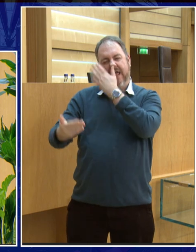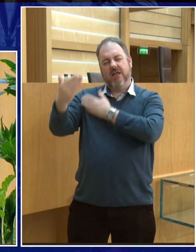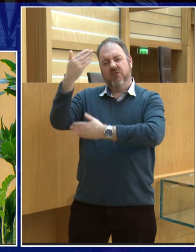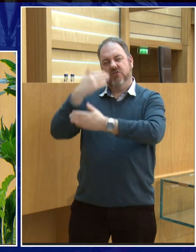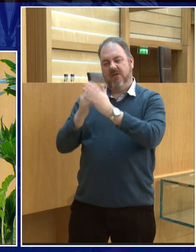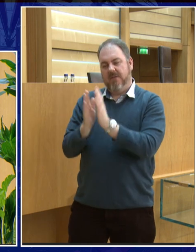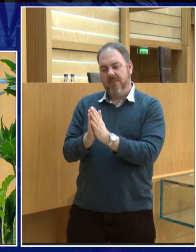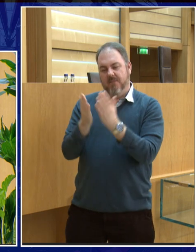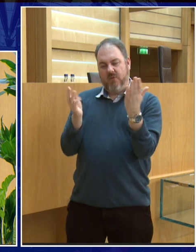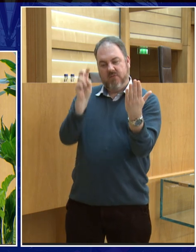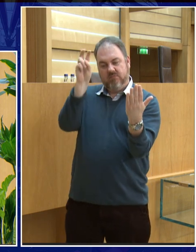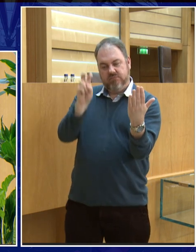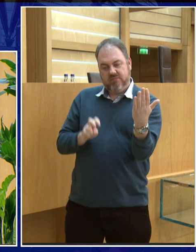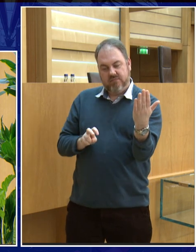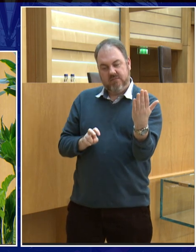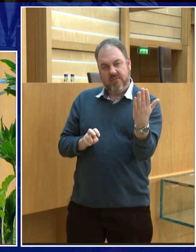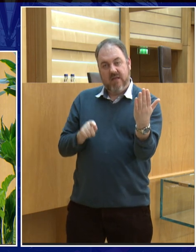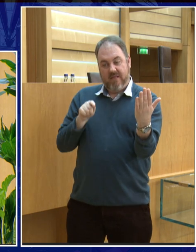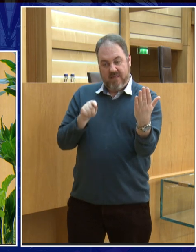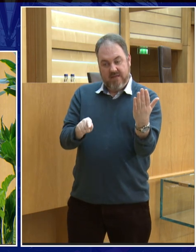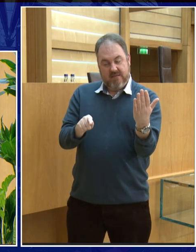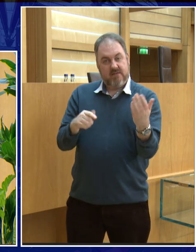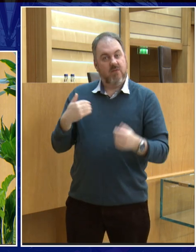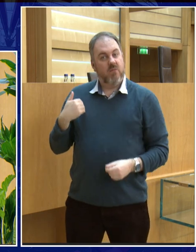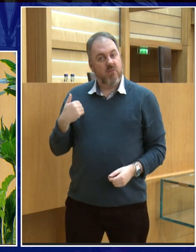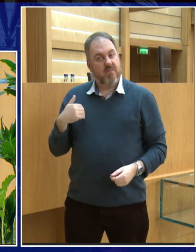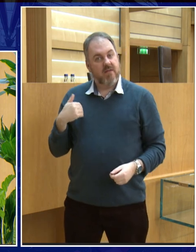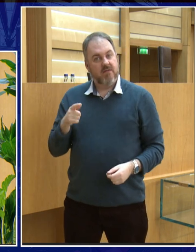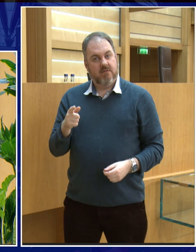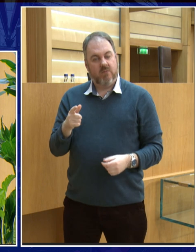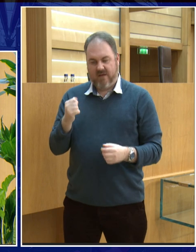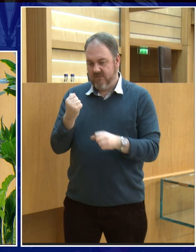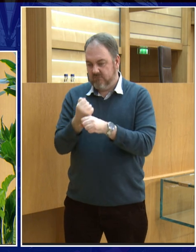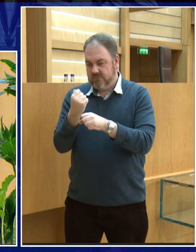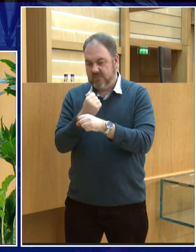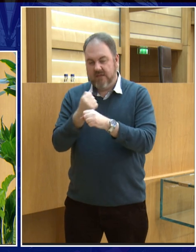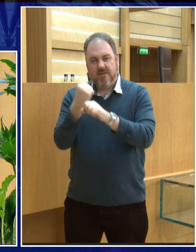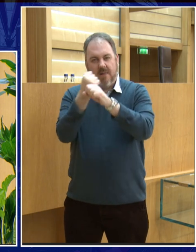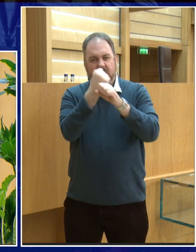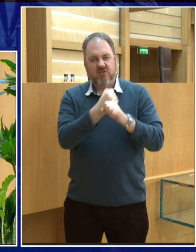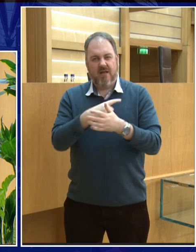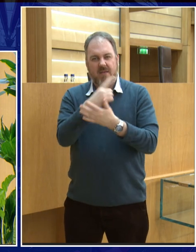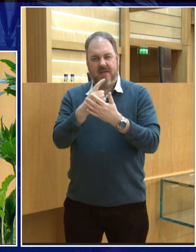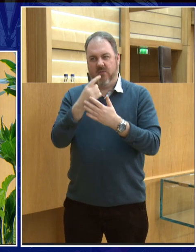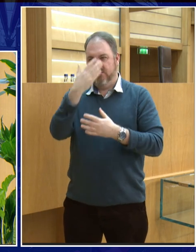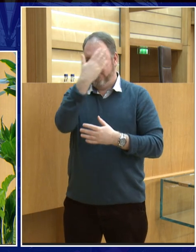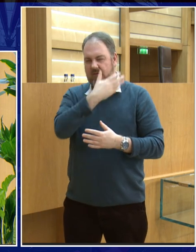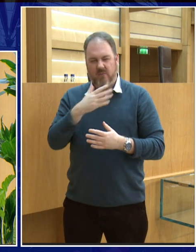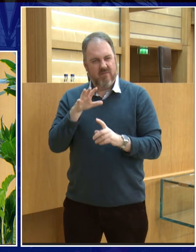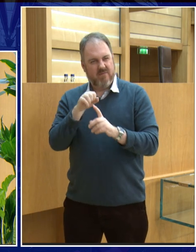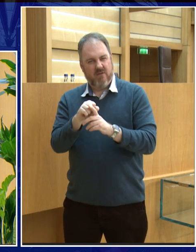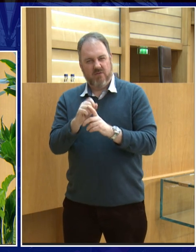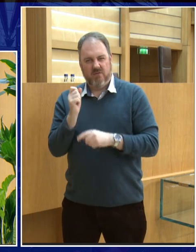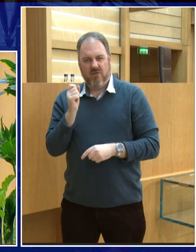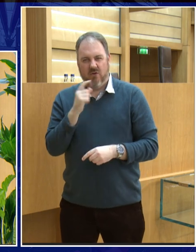find pictures of her, can find busts of her, and if you find, we found these ancient busts of her, and we looked at them, and there was something a bit odd because we found